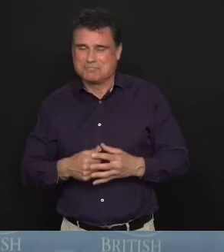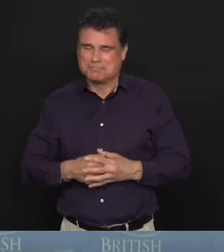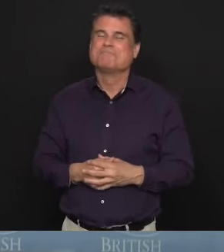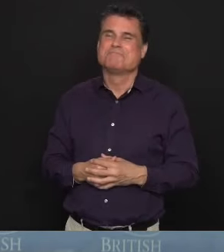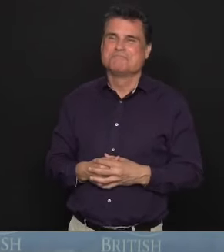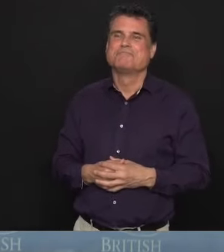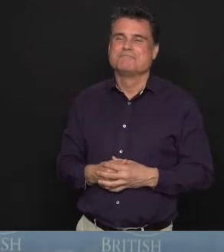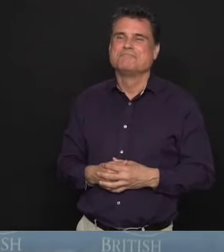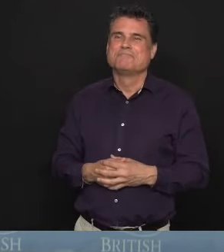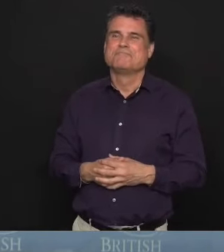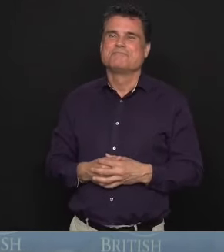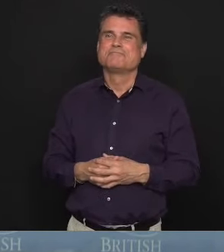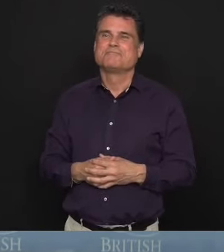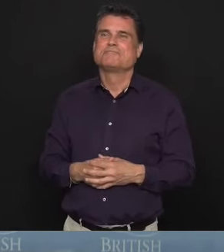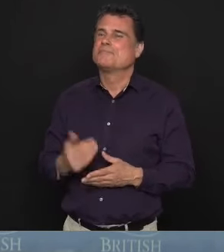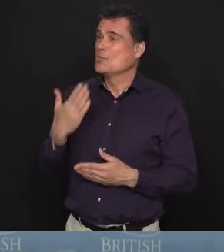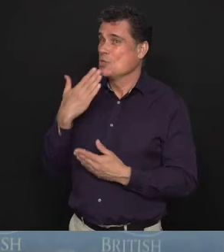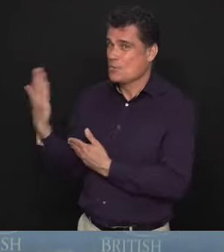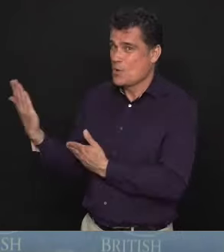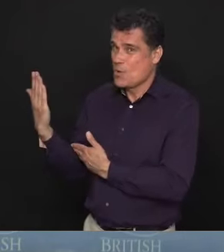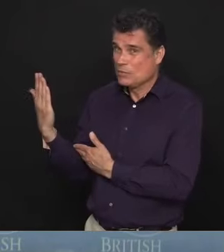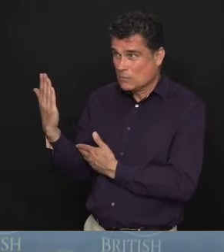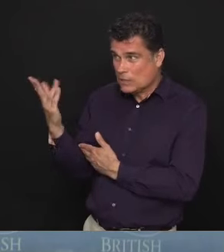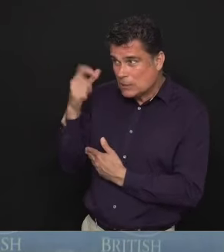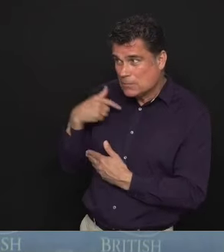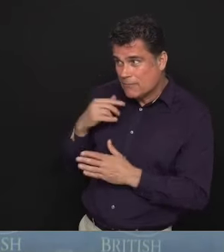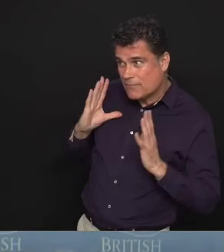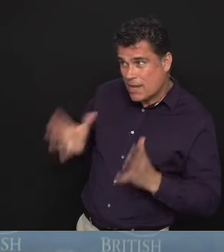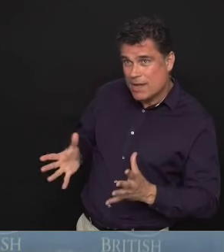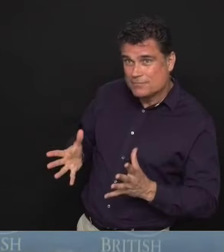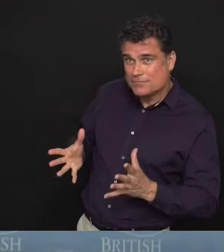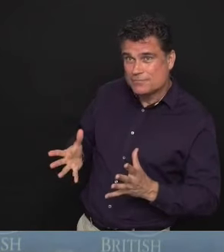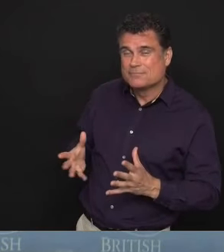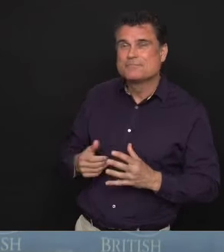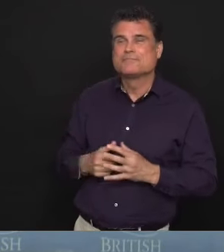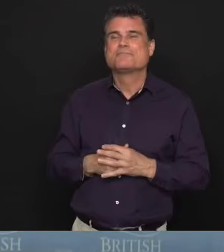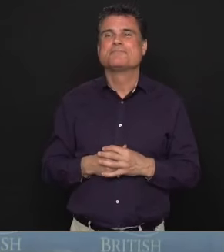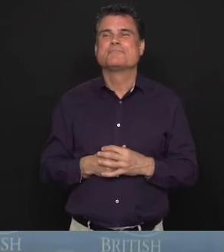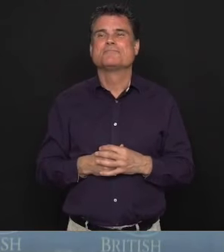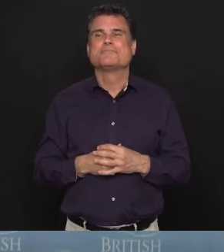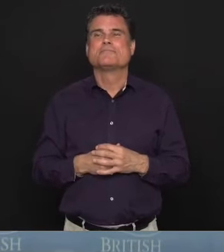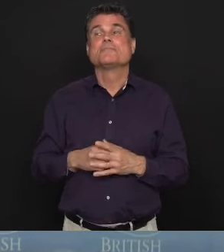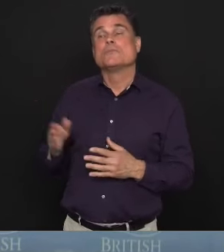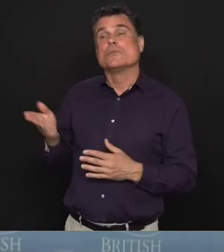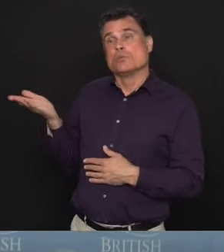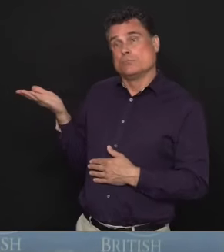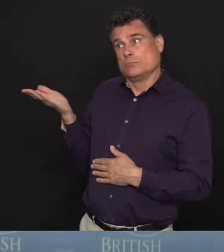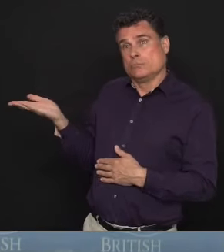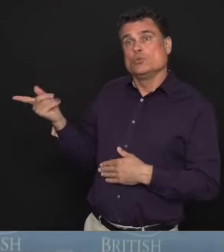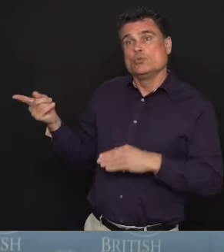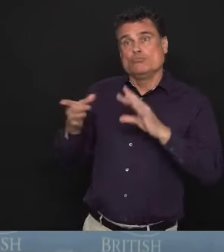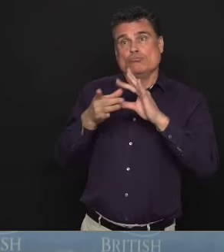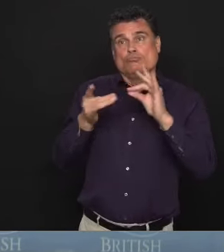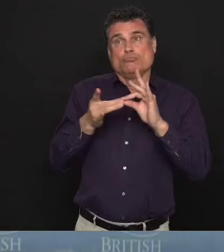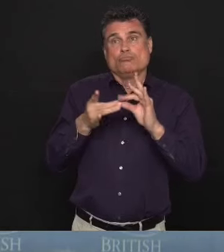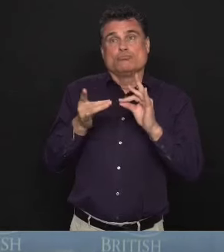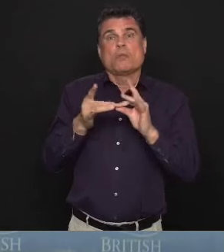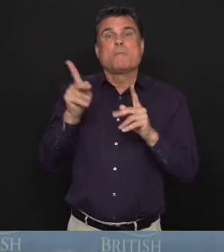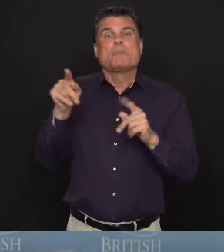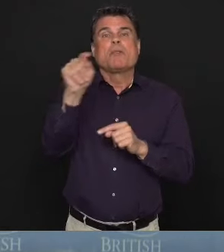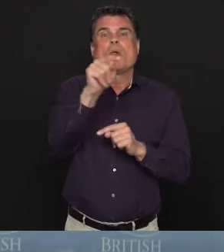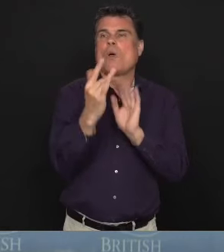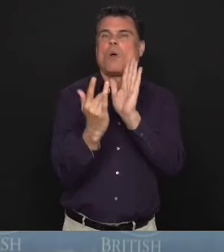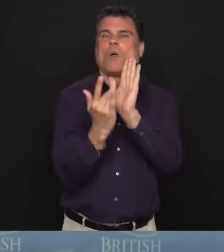Good morning, Minister. Thank you. I hope you can hear me now. Who do you suspect is behind this reselling of